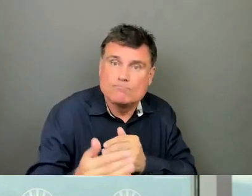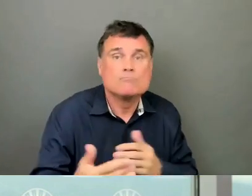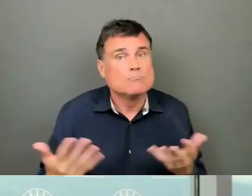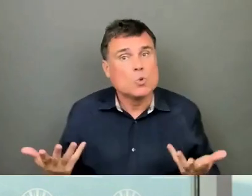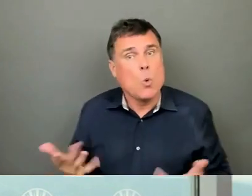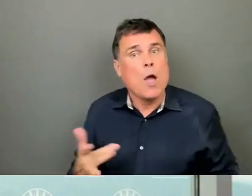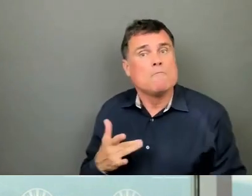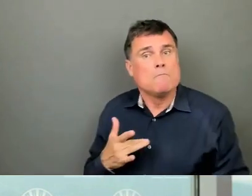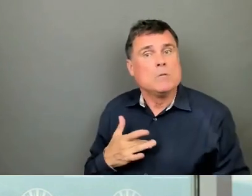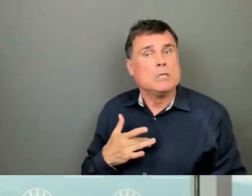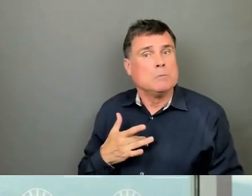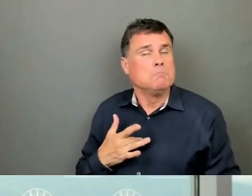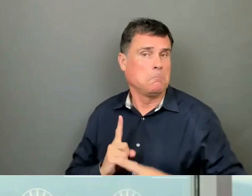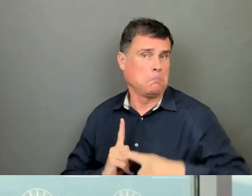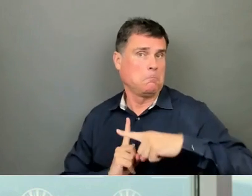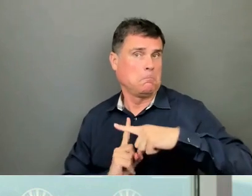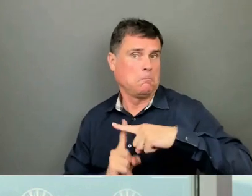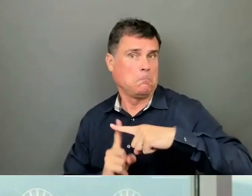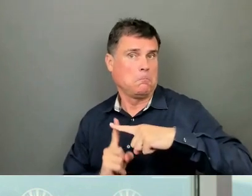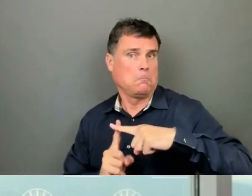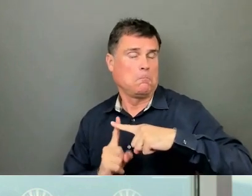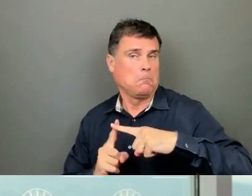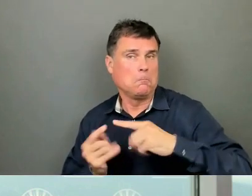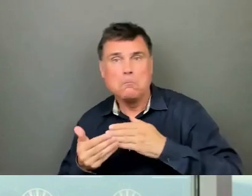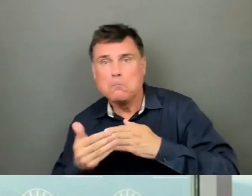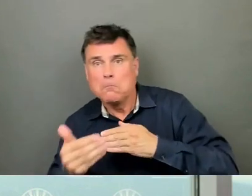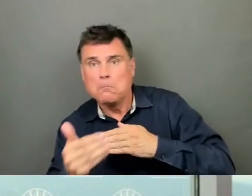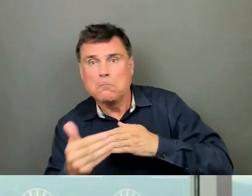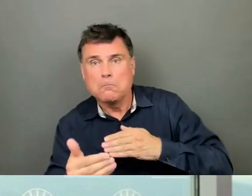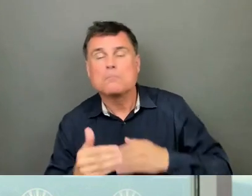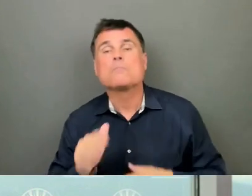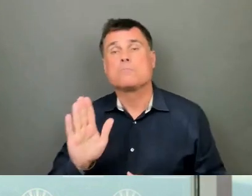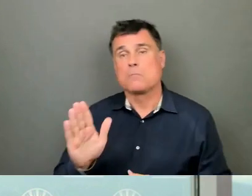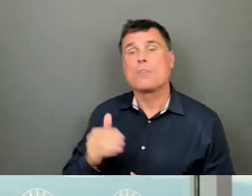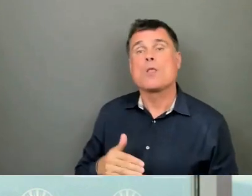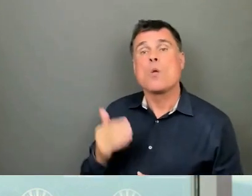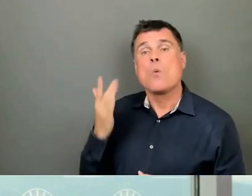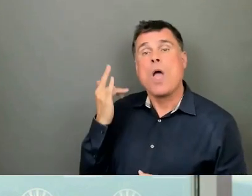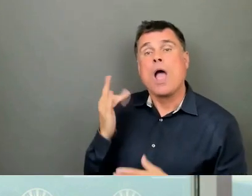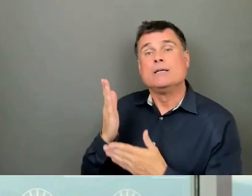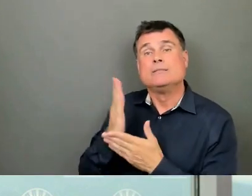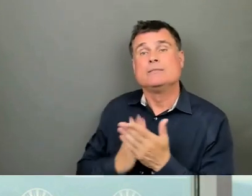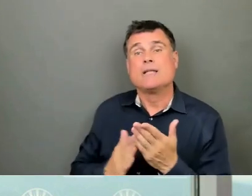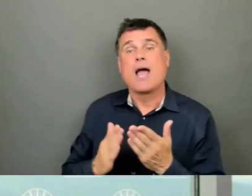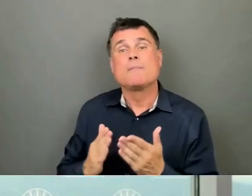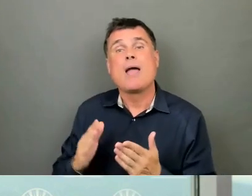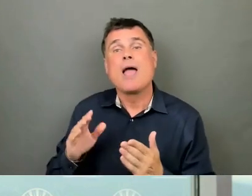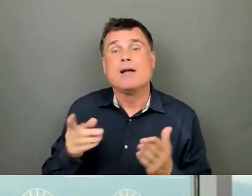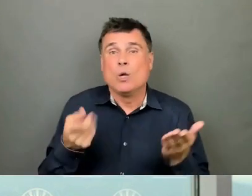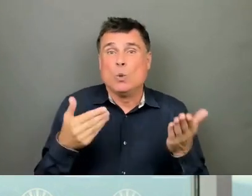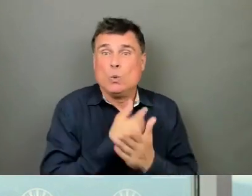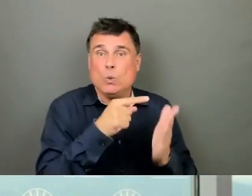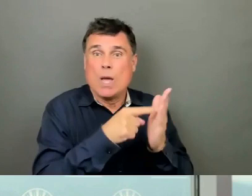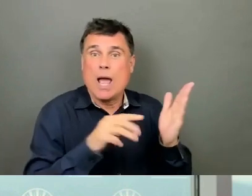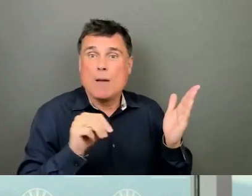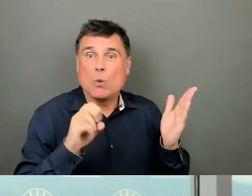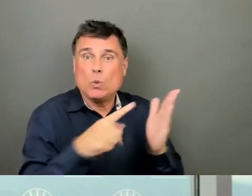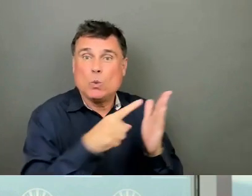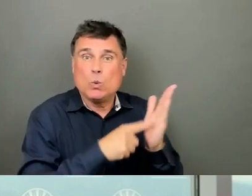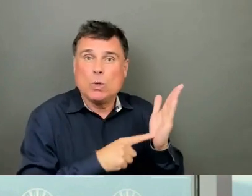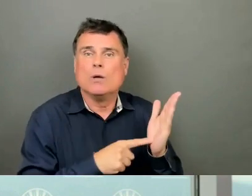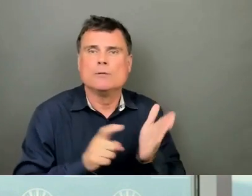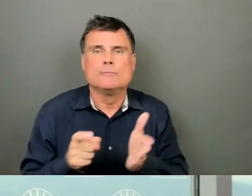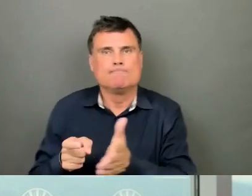optimism about this project. And that is in part because of some of the logistics that are set out in the MOU. Monthly meetings between